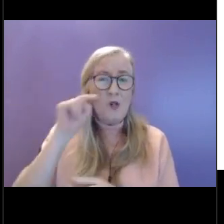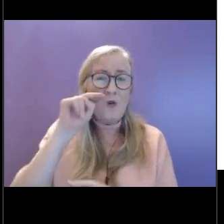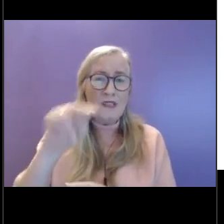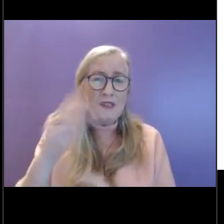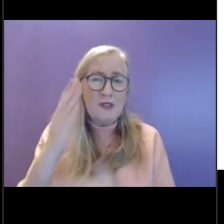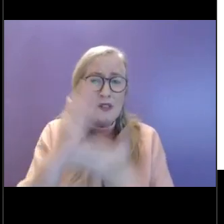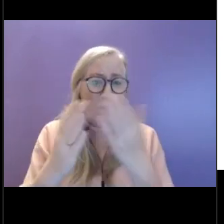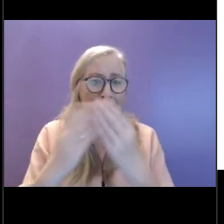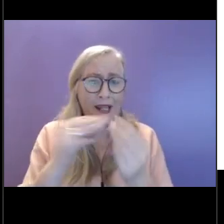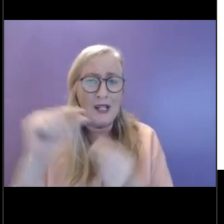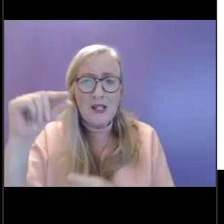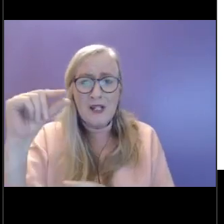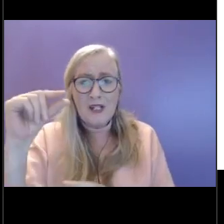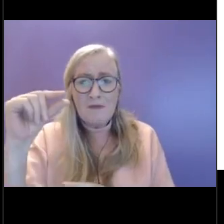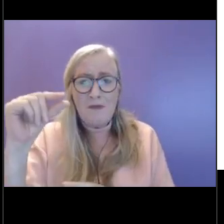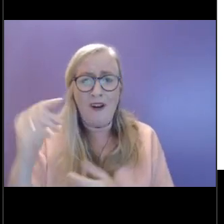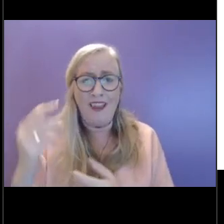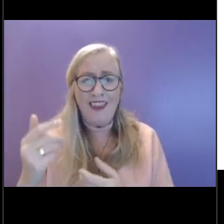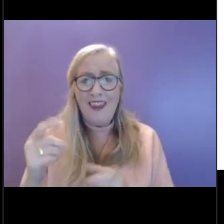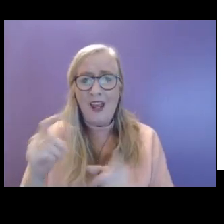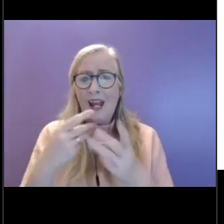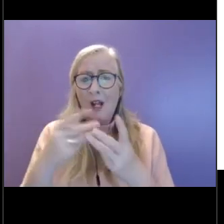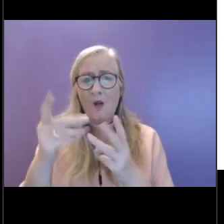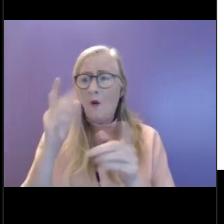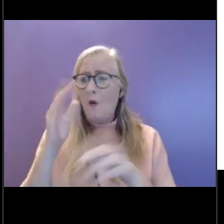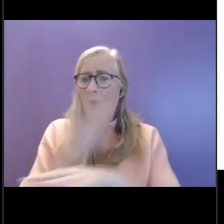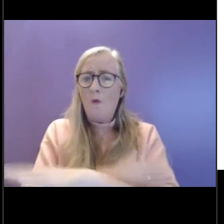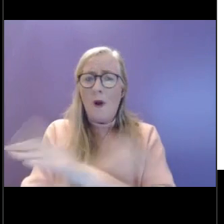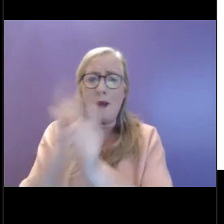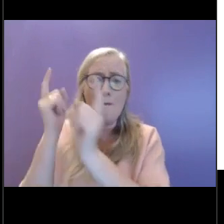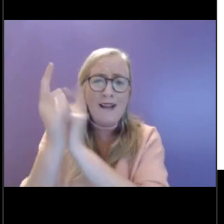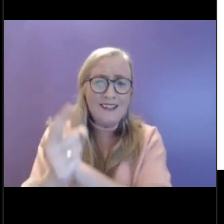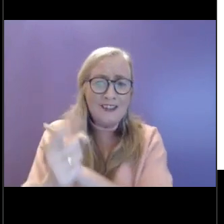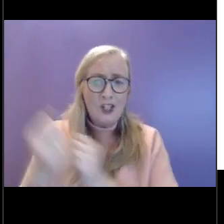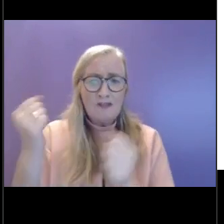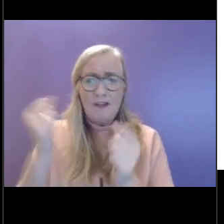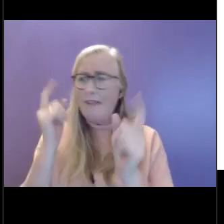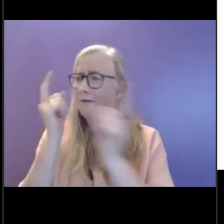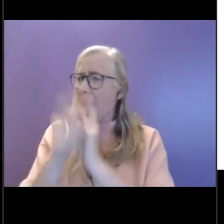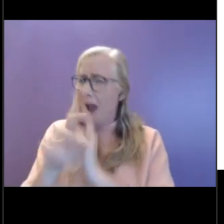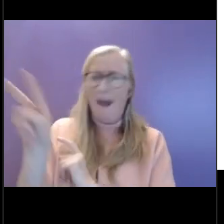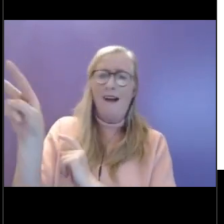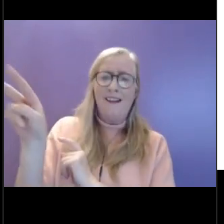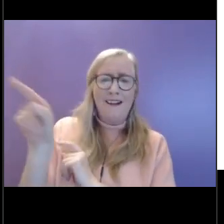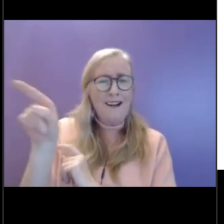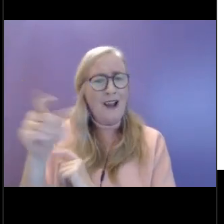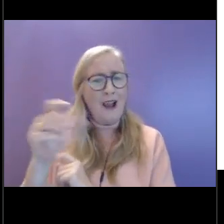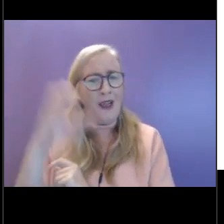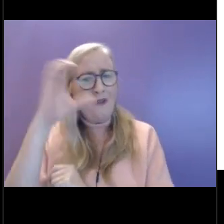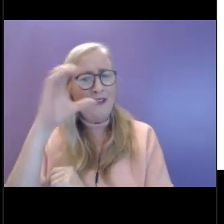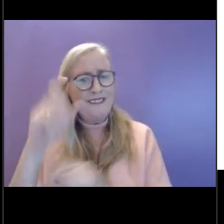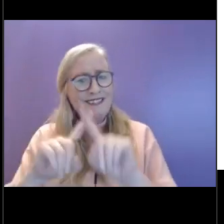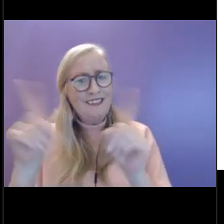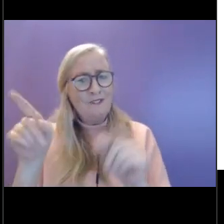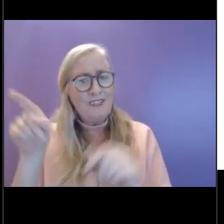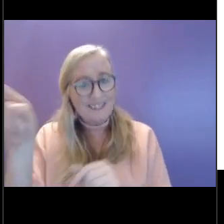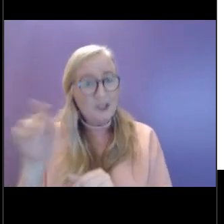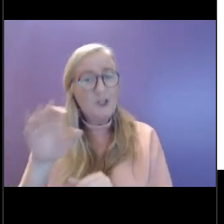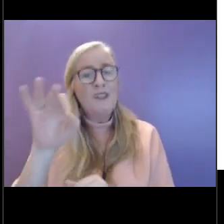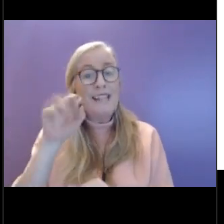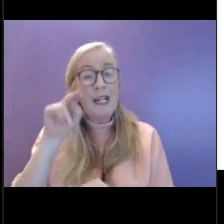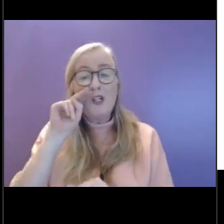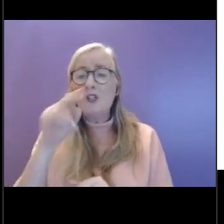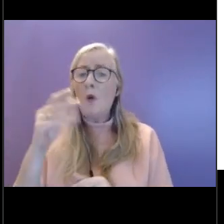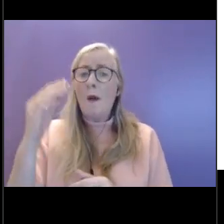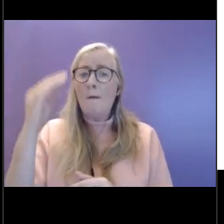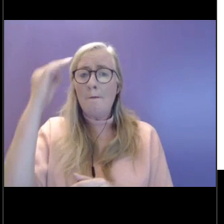that perhaps you drive past every day or walk past and somehow seems different when you just take a minute to be mindful of what's